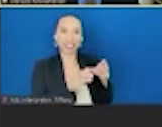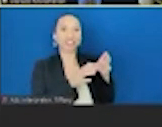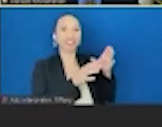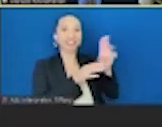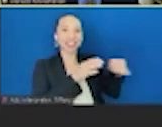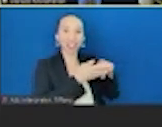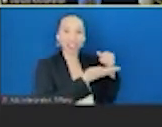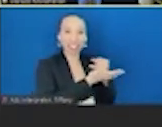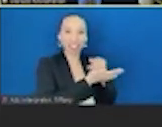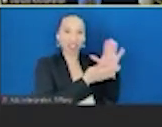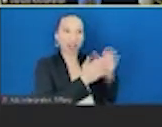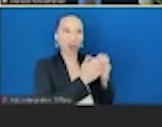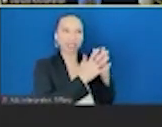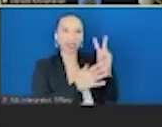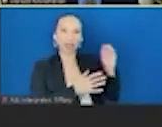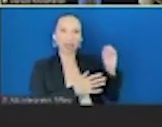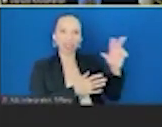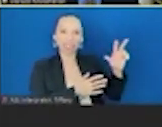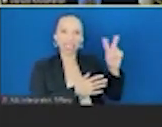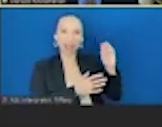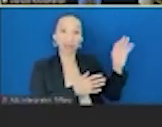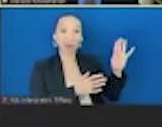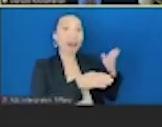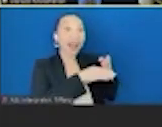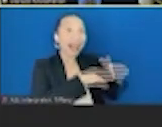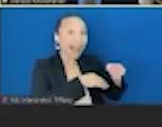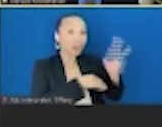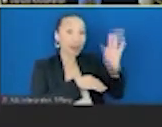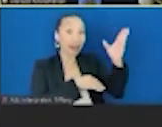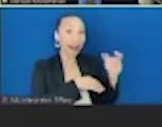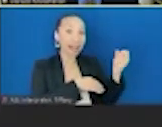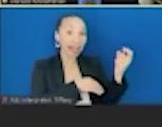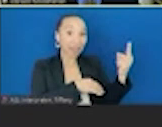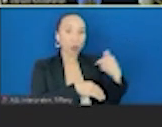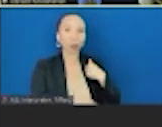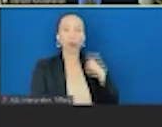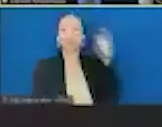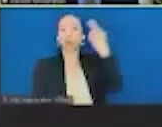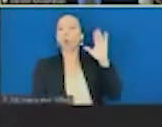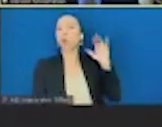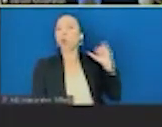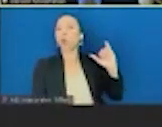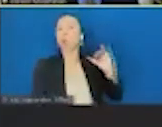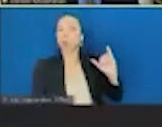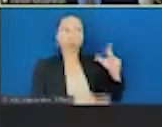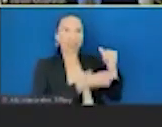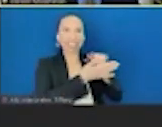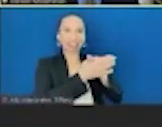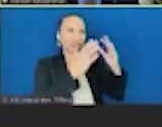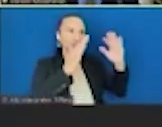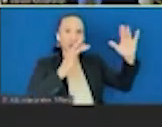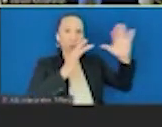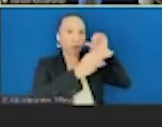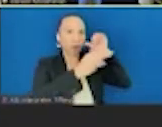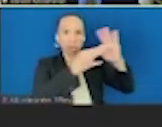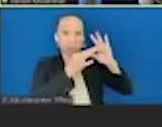in 2003, 2004 after September 11th, when we realized we had fragmented unharmonized intelligence efforts. Well,